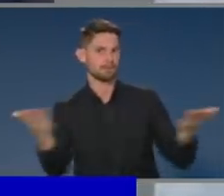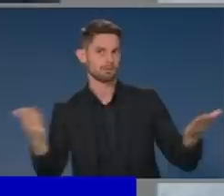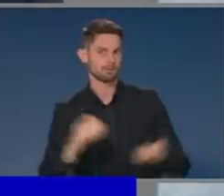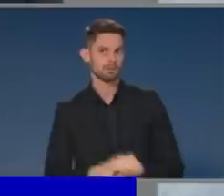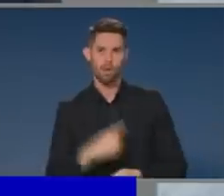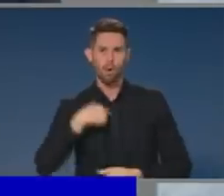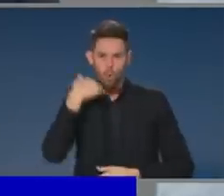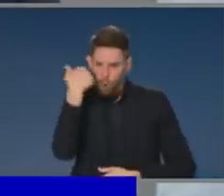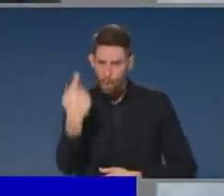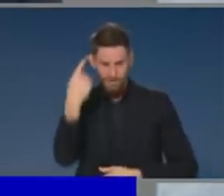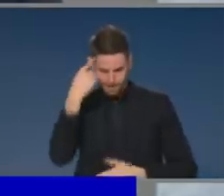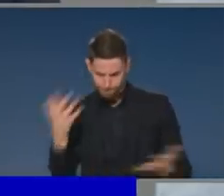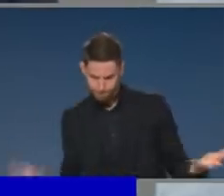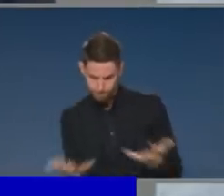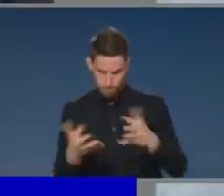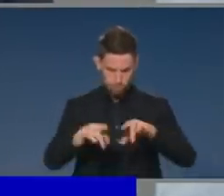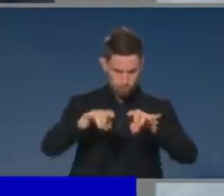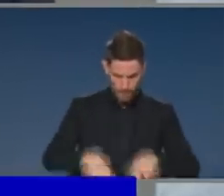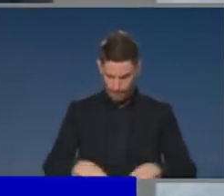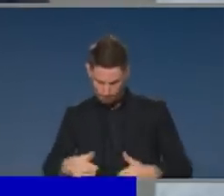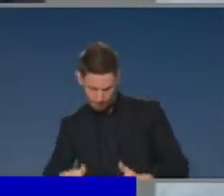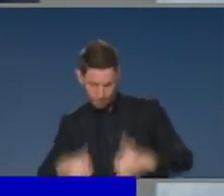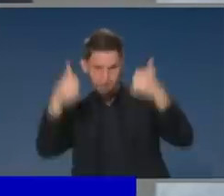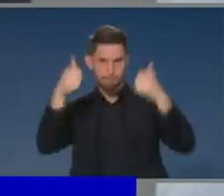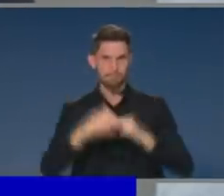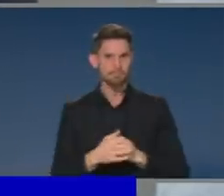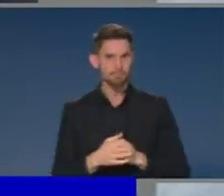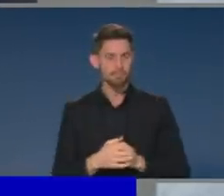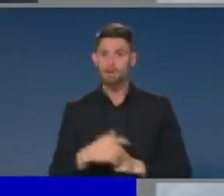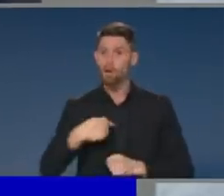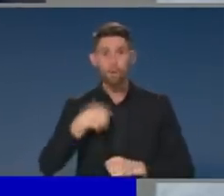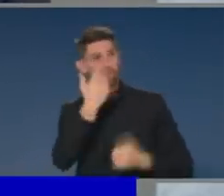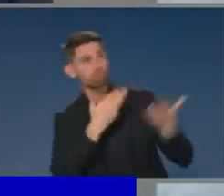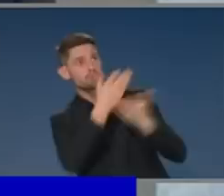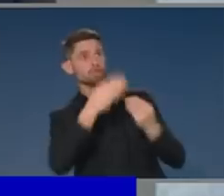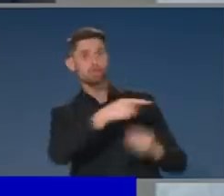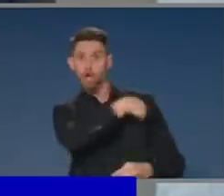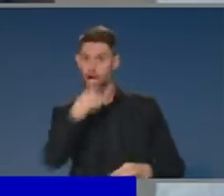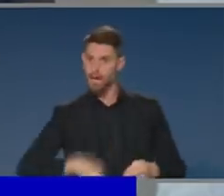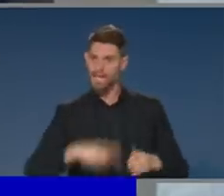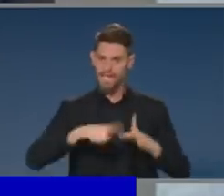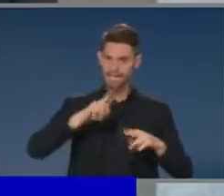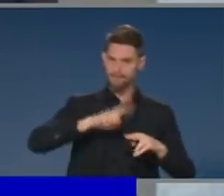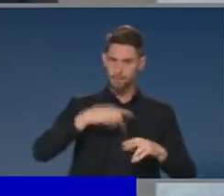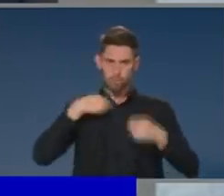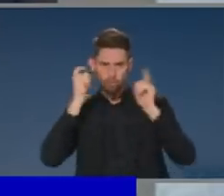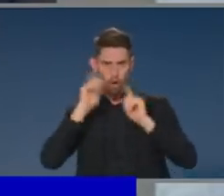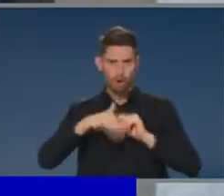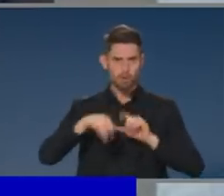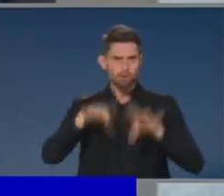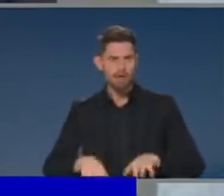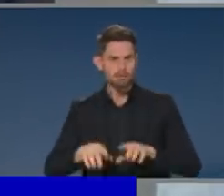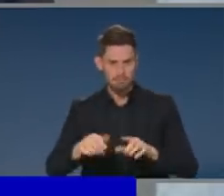our national interest, then they are regularly raised in the discussions that I have with Chinese leaders, particularly Premier Li Kishan, who I've had